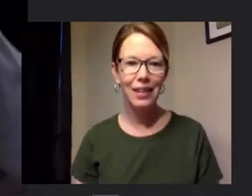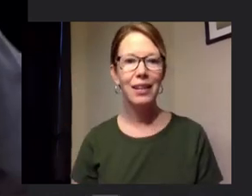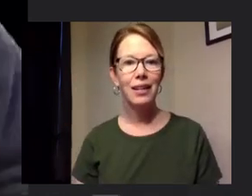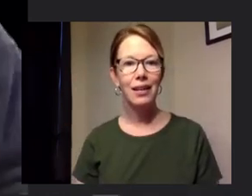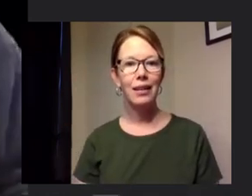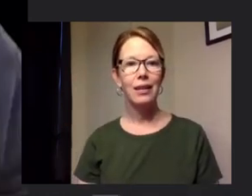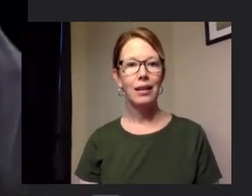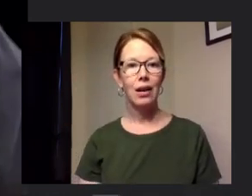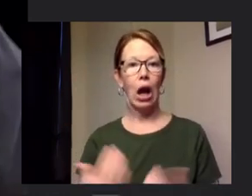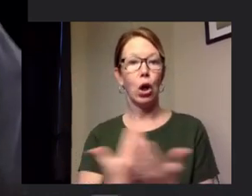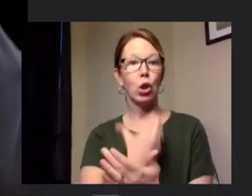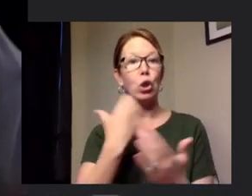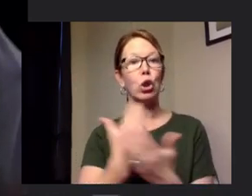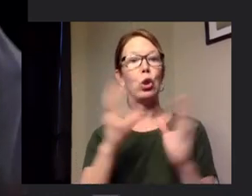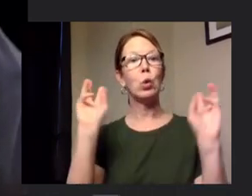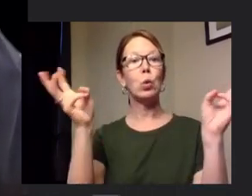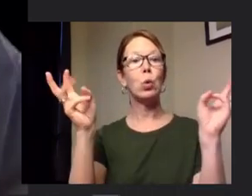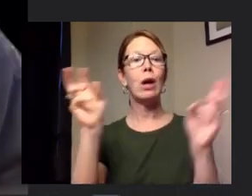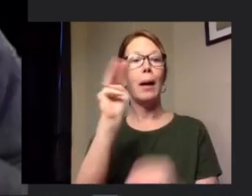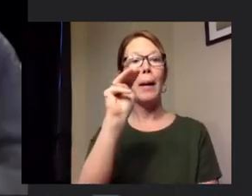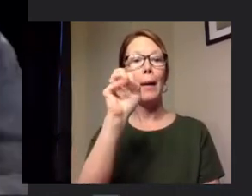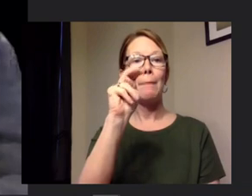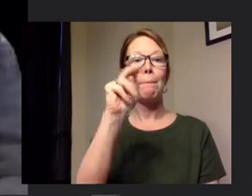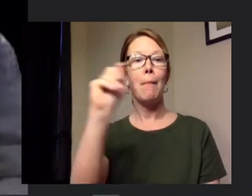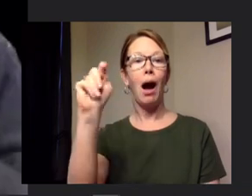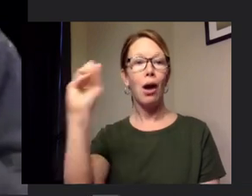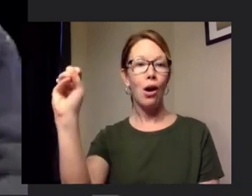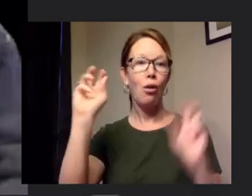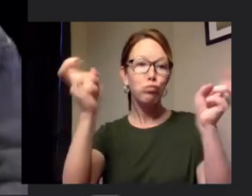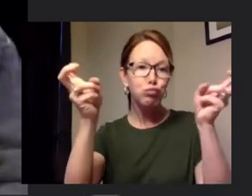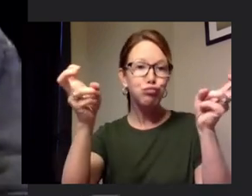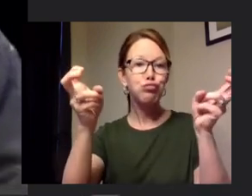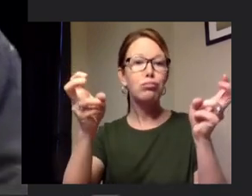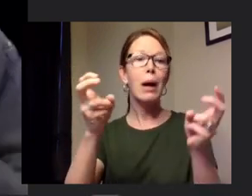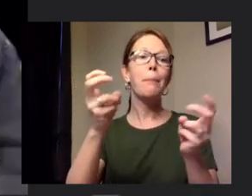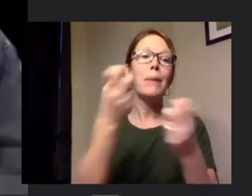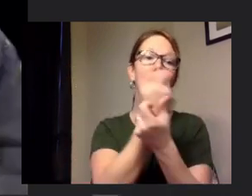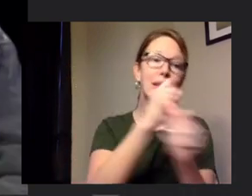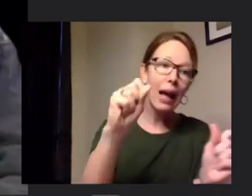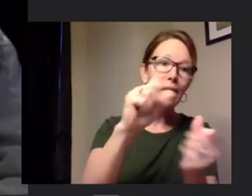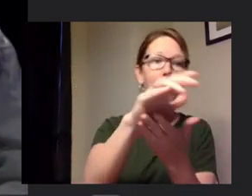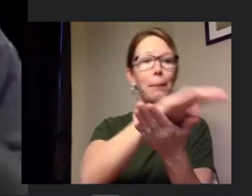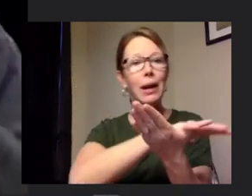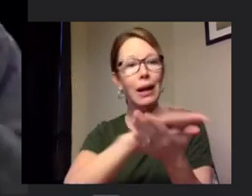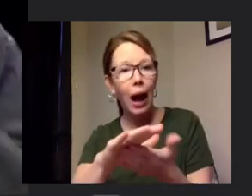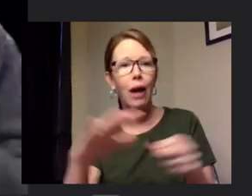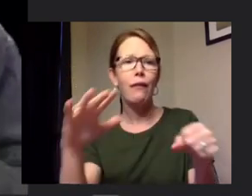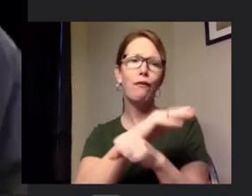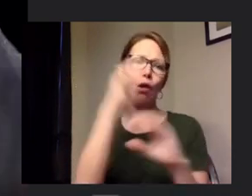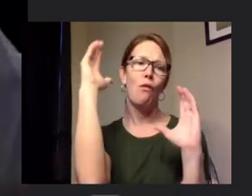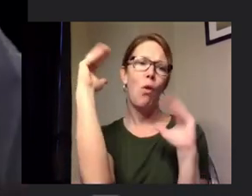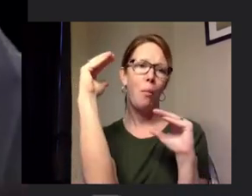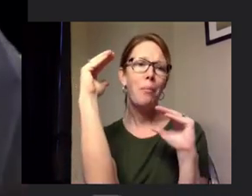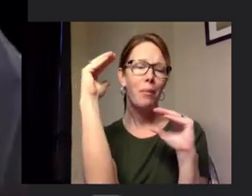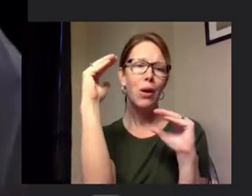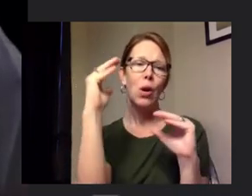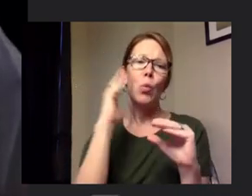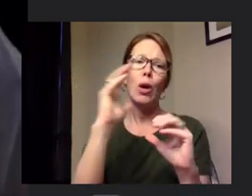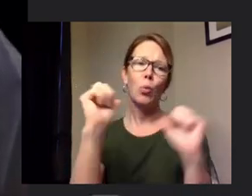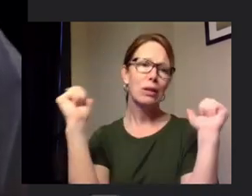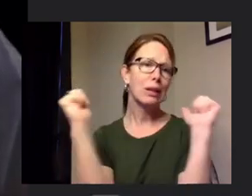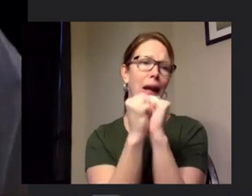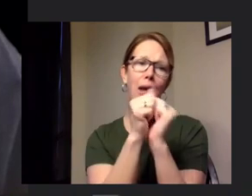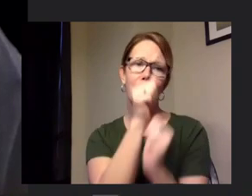motto for this whole this covet 19 thing is to be safe be kind and be hopeful we're going to get through this together